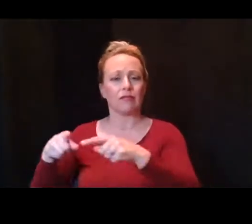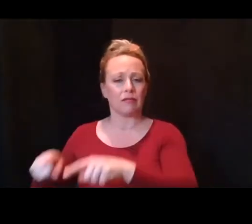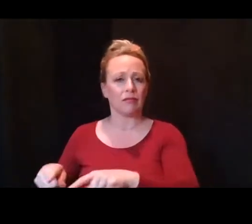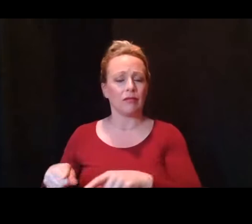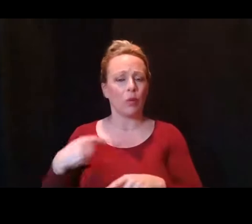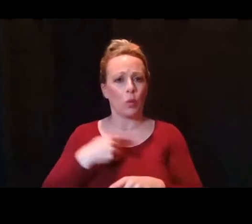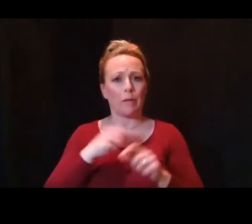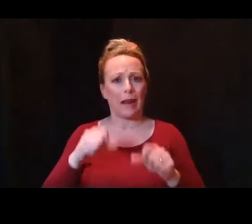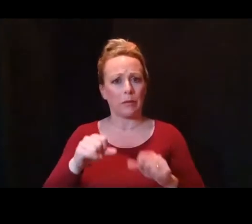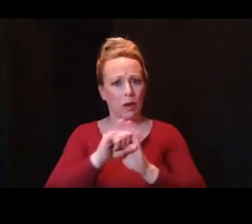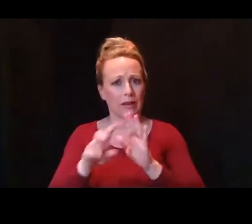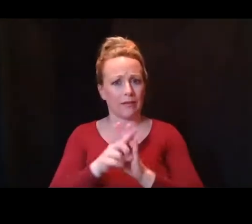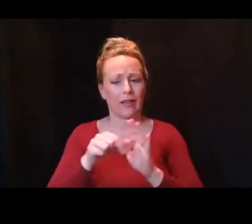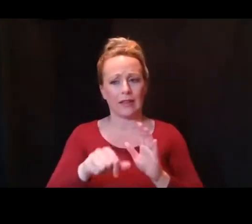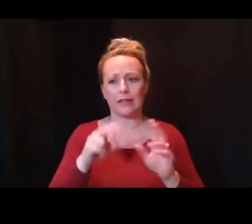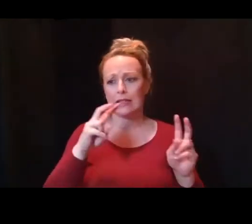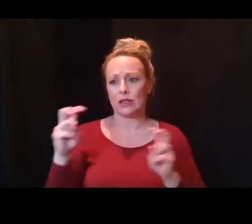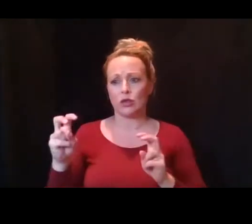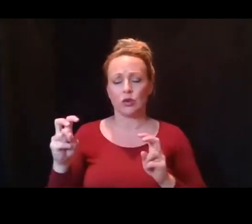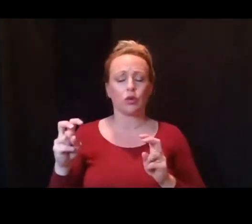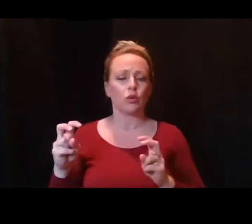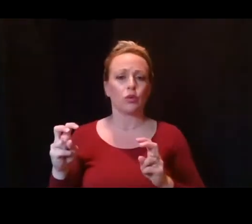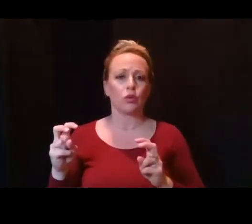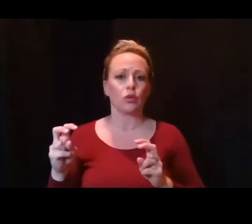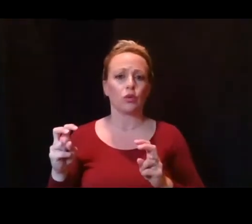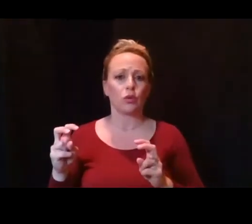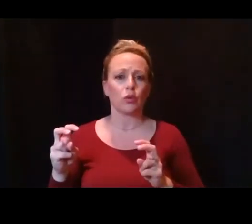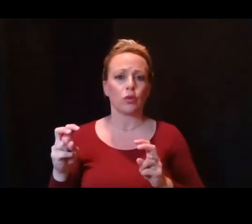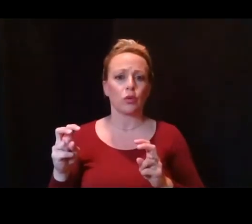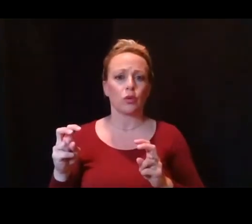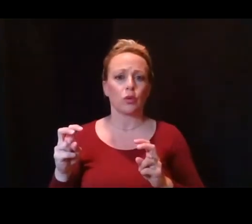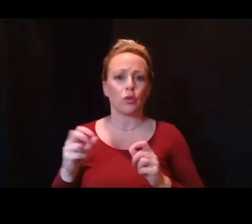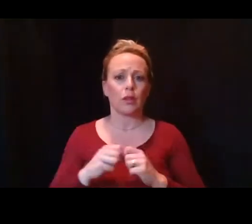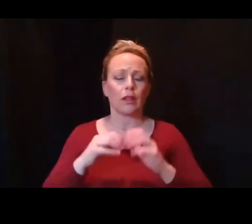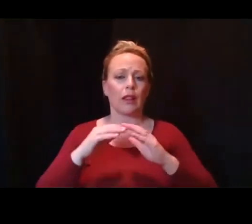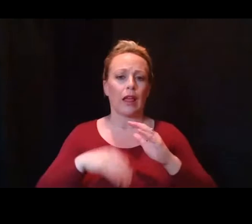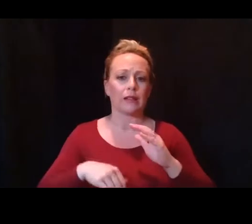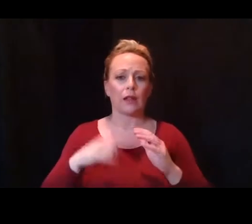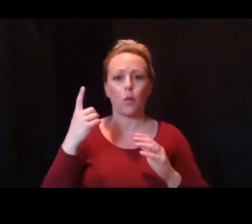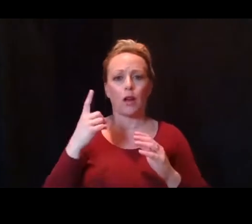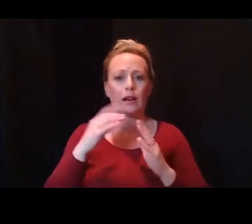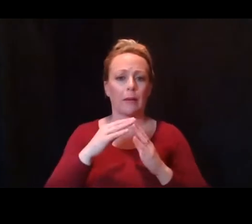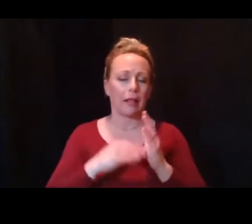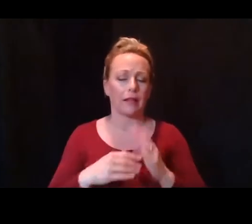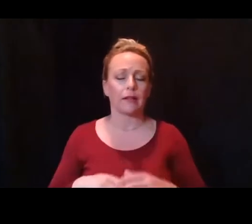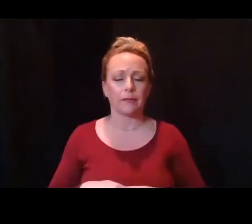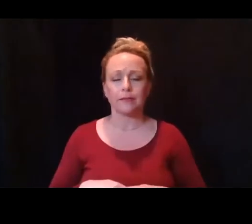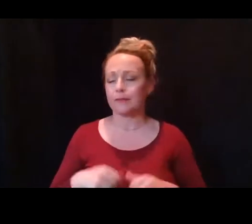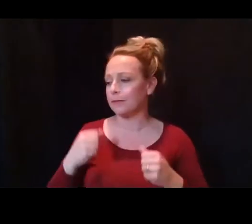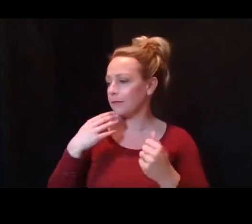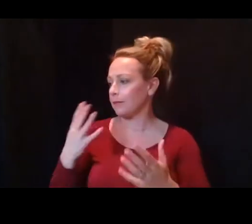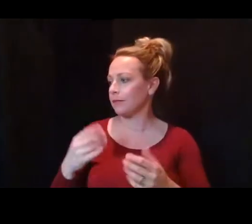issue at a rate of less than one in a million. Thank you.